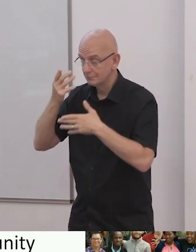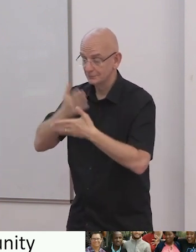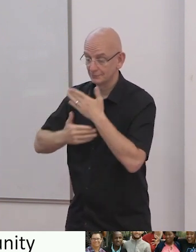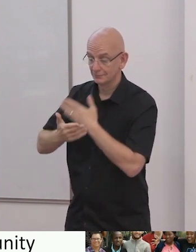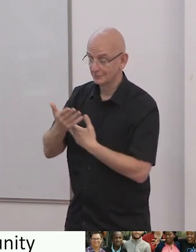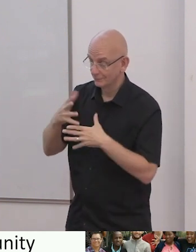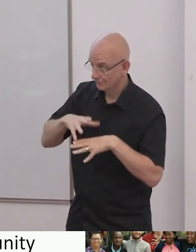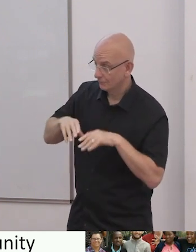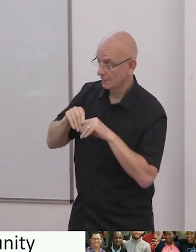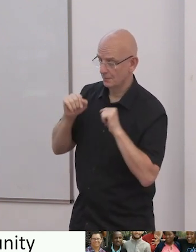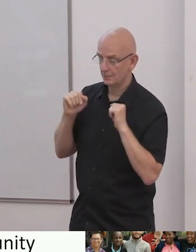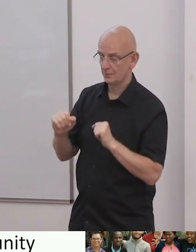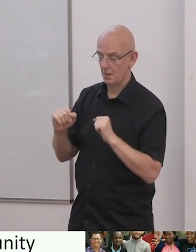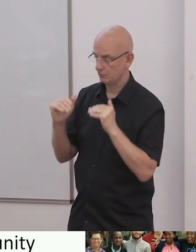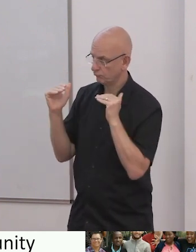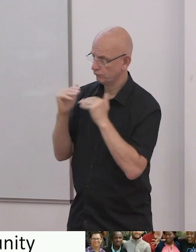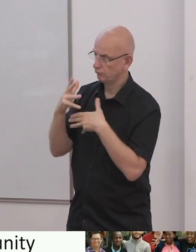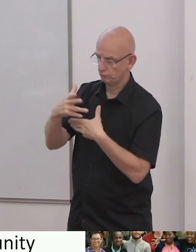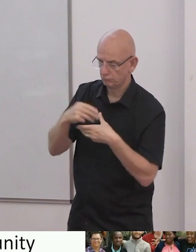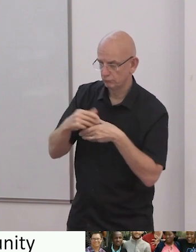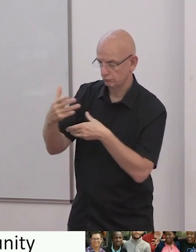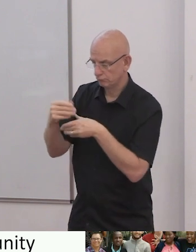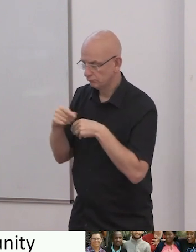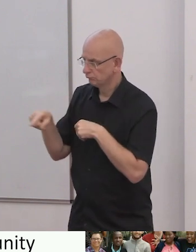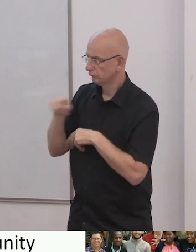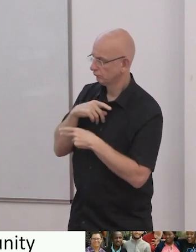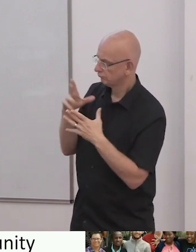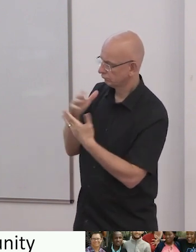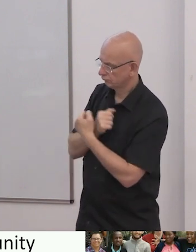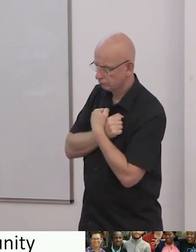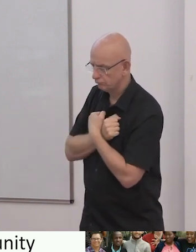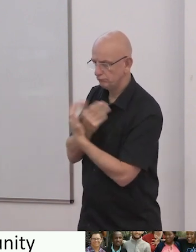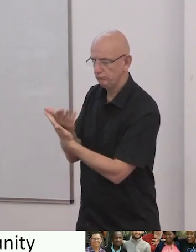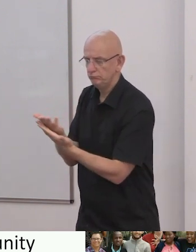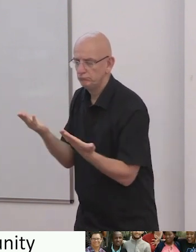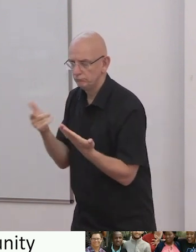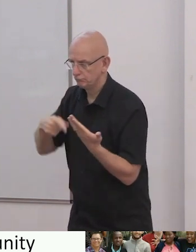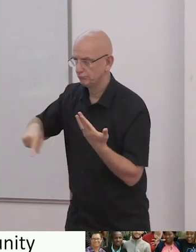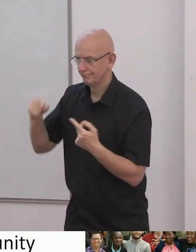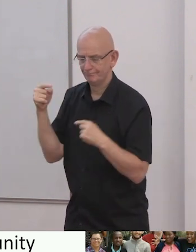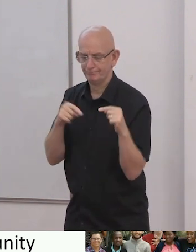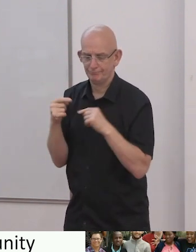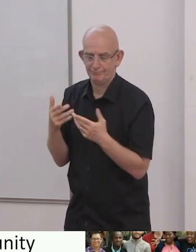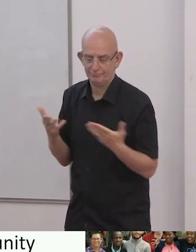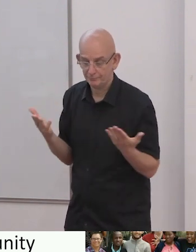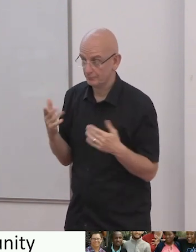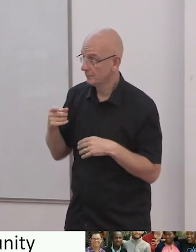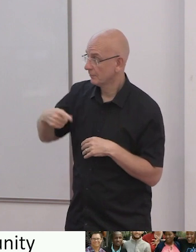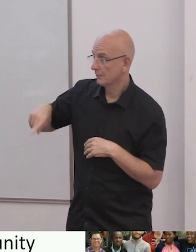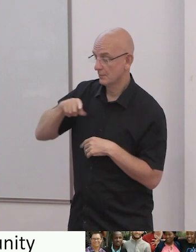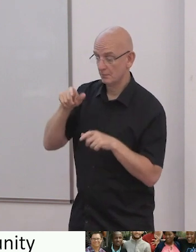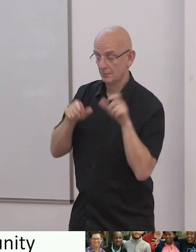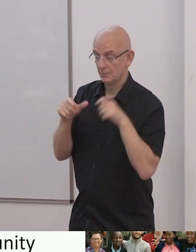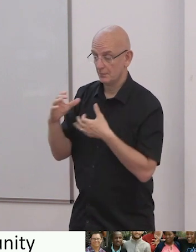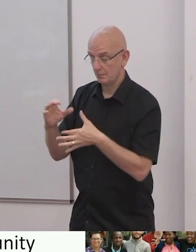of community life. Our full members are organizations of self-advocates, organizations